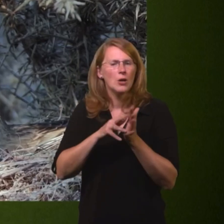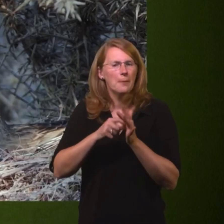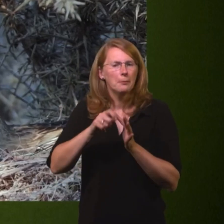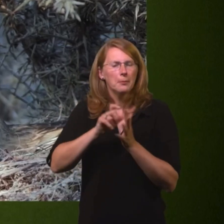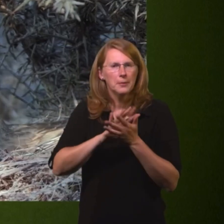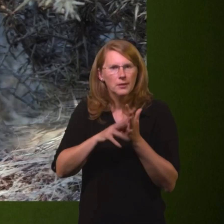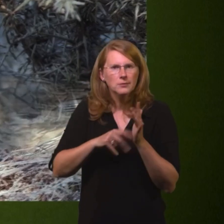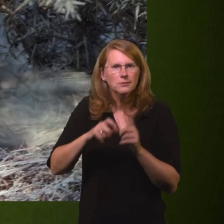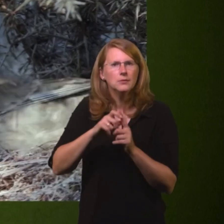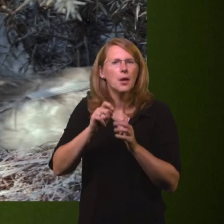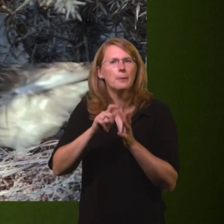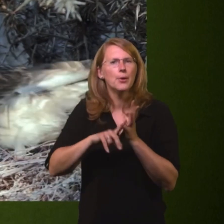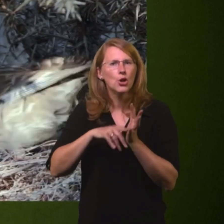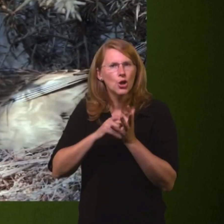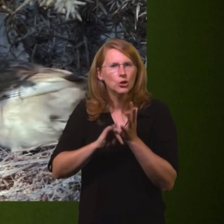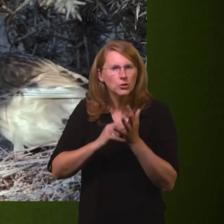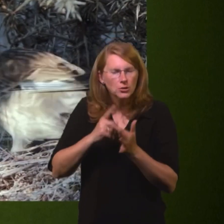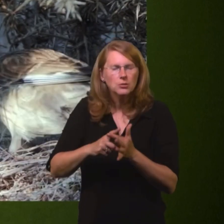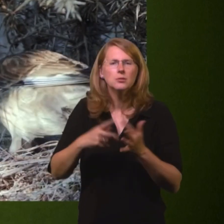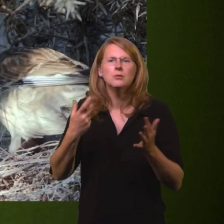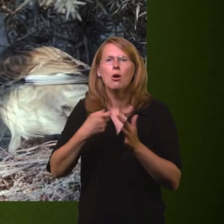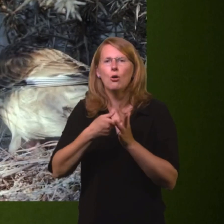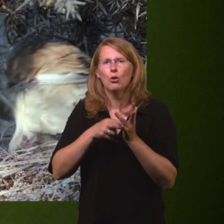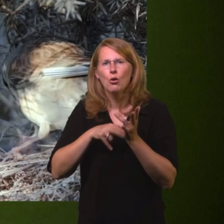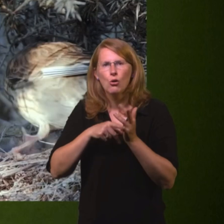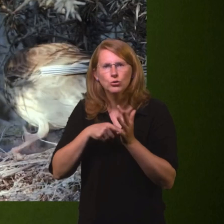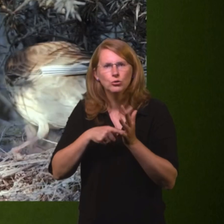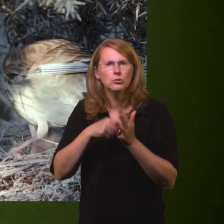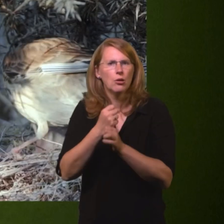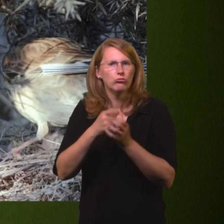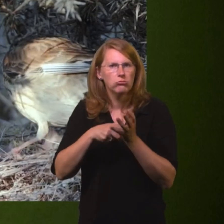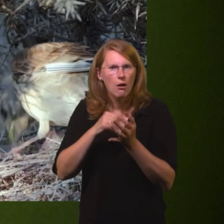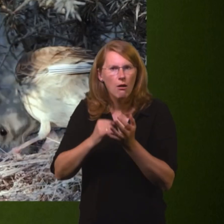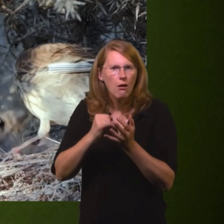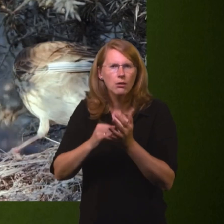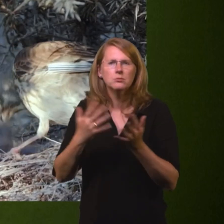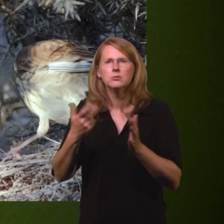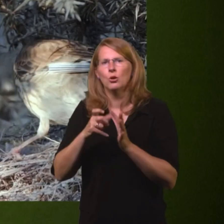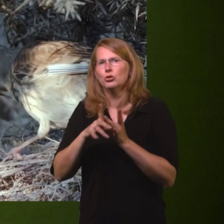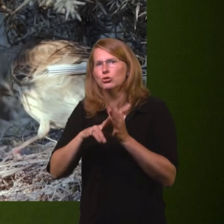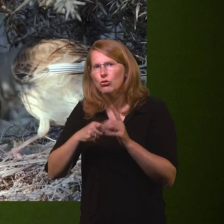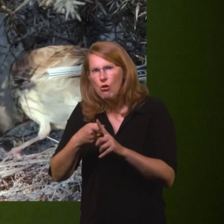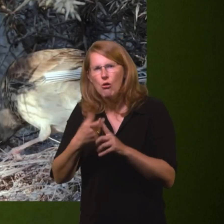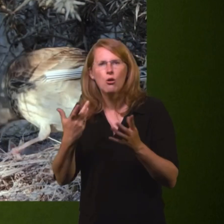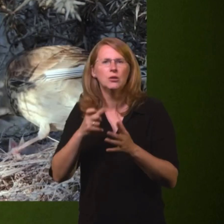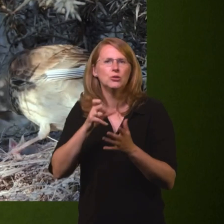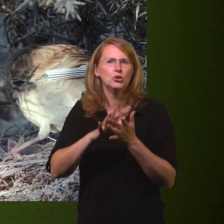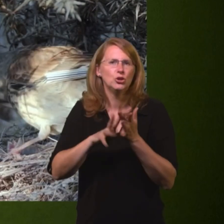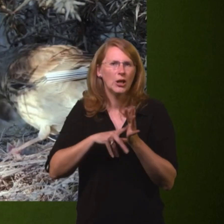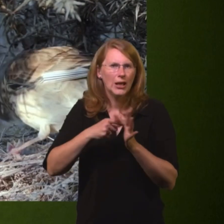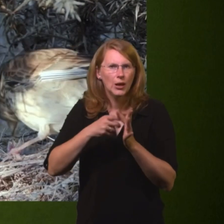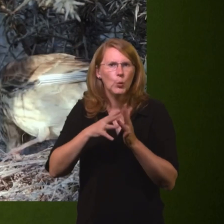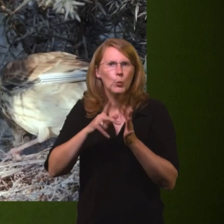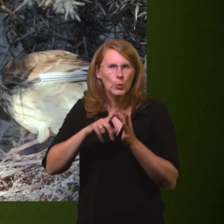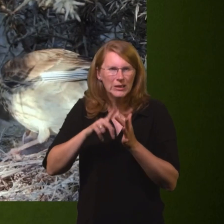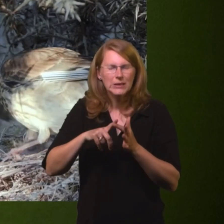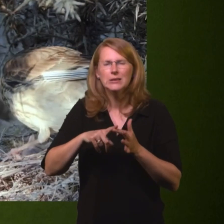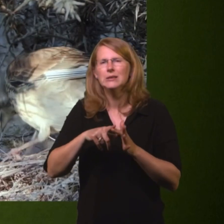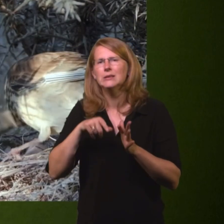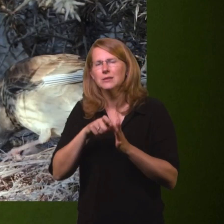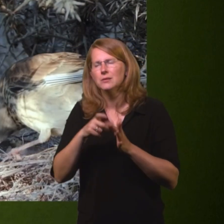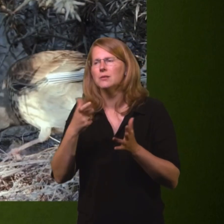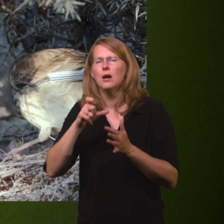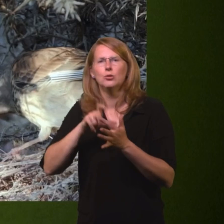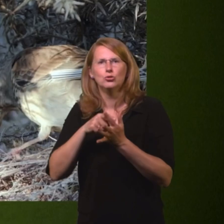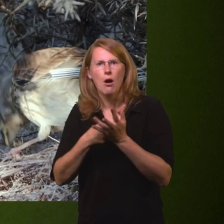small seeds. Male there regurgitated into the mouth of the female. He would have been doing that while she was incubating. But now